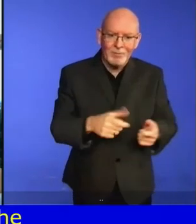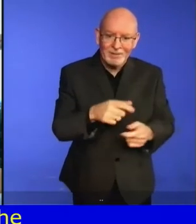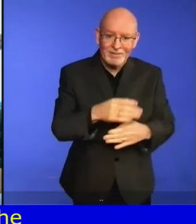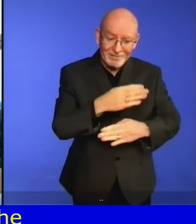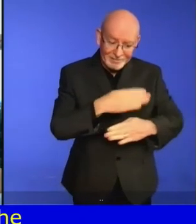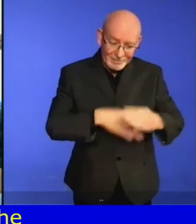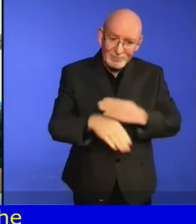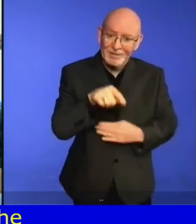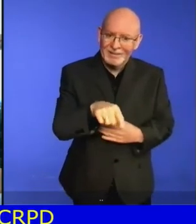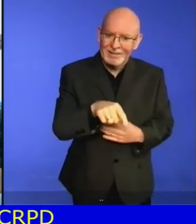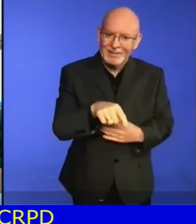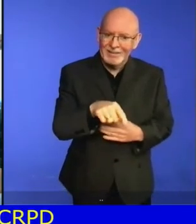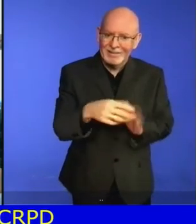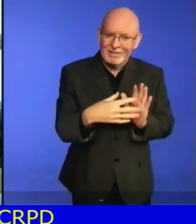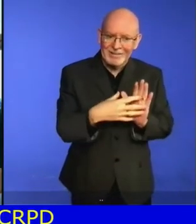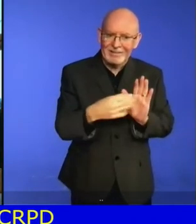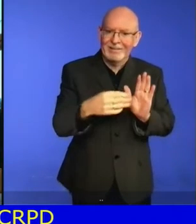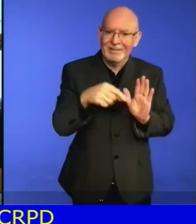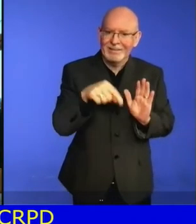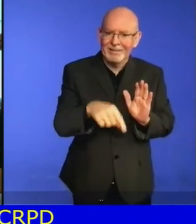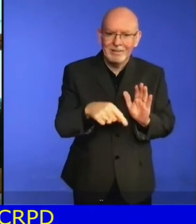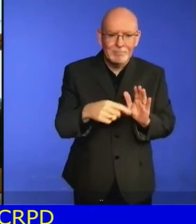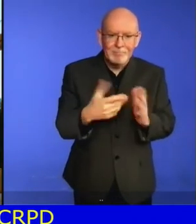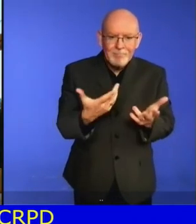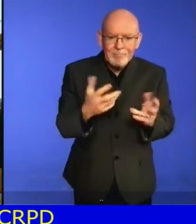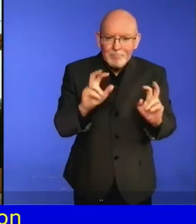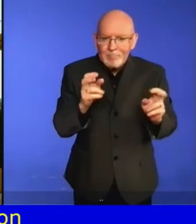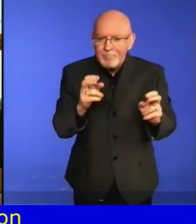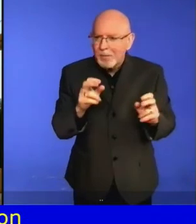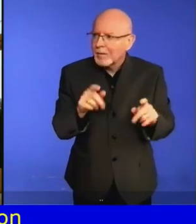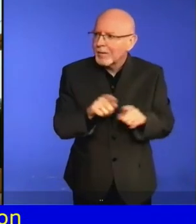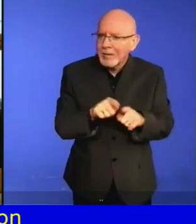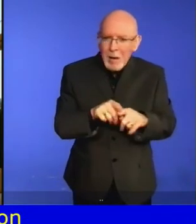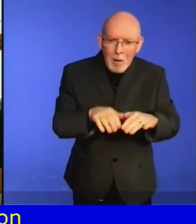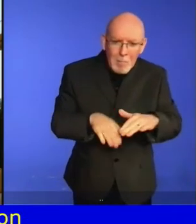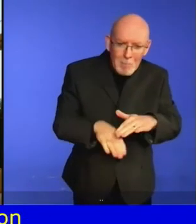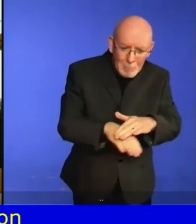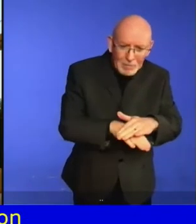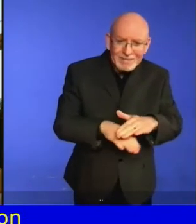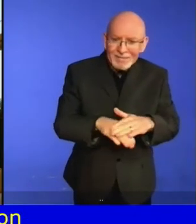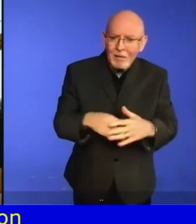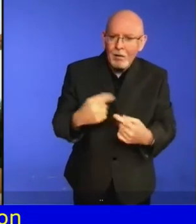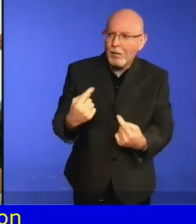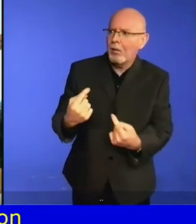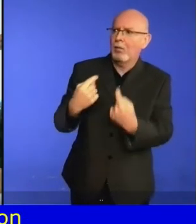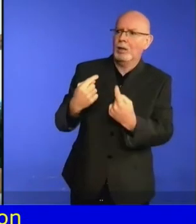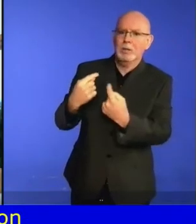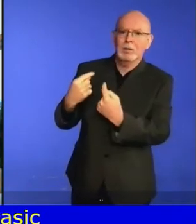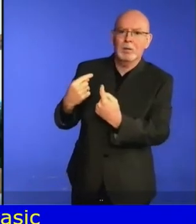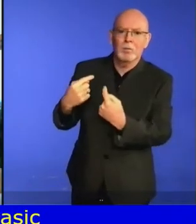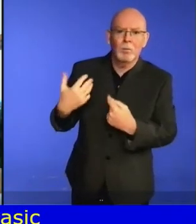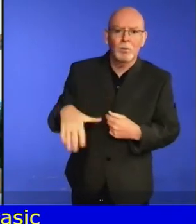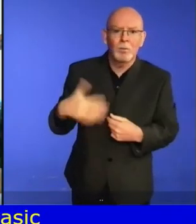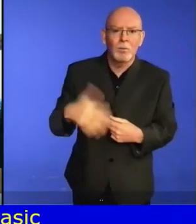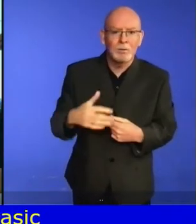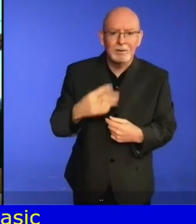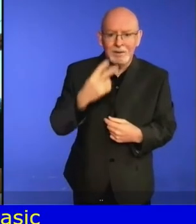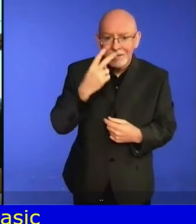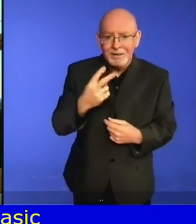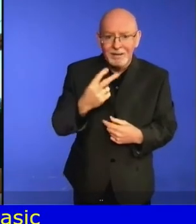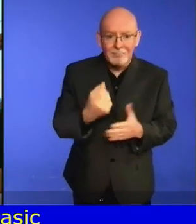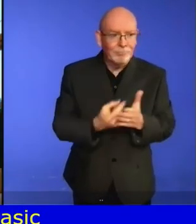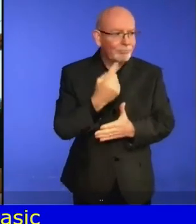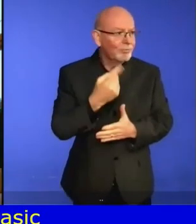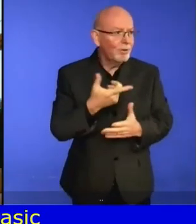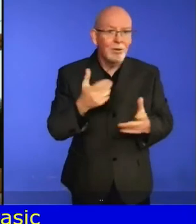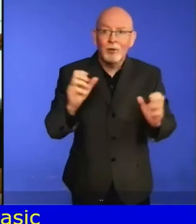was with COVID-19. Basic services were swept away, preventive measures were not adequately communicated,